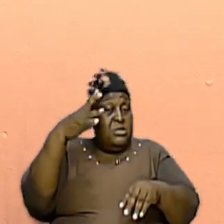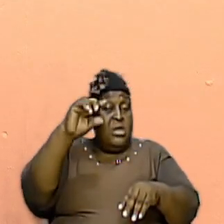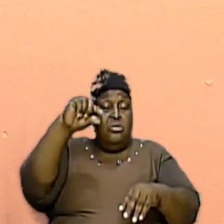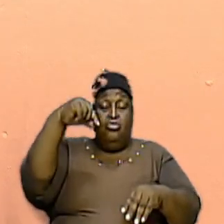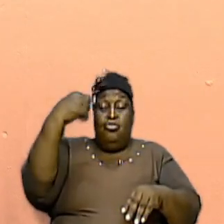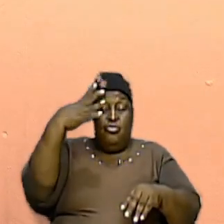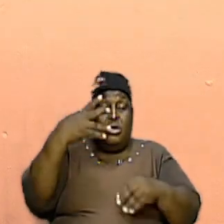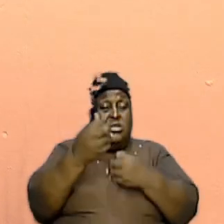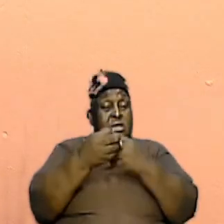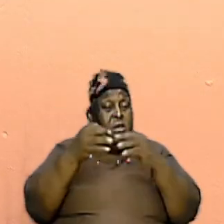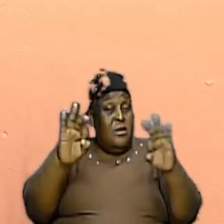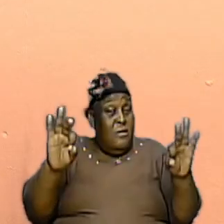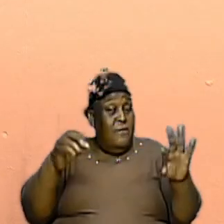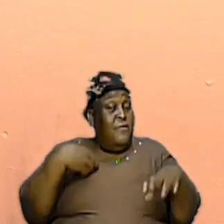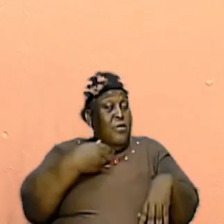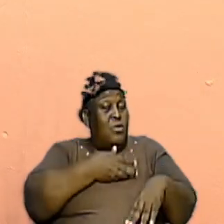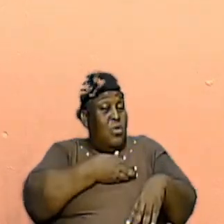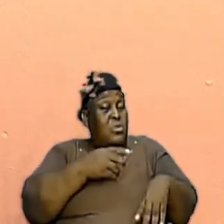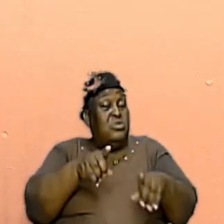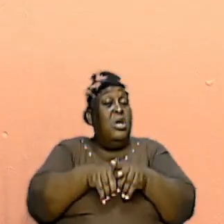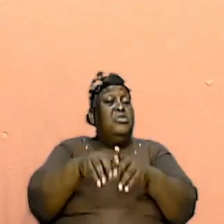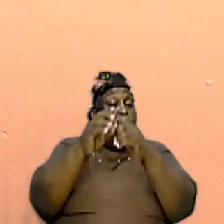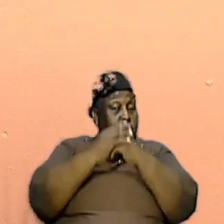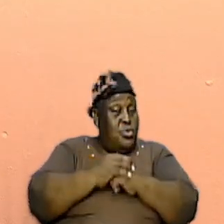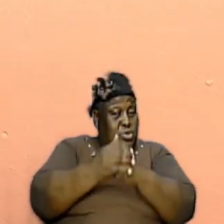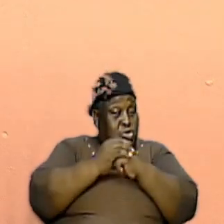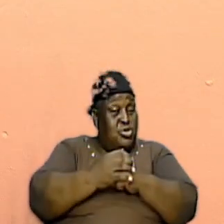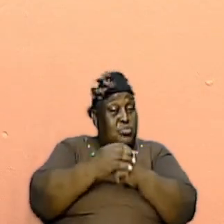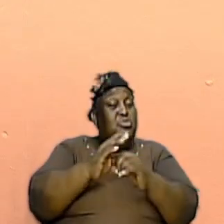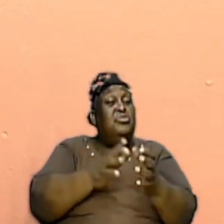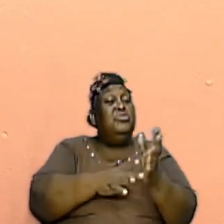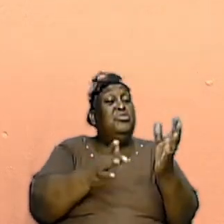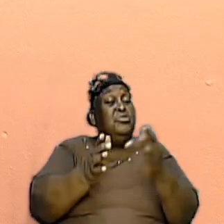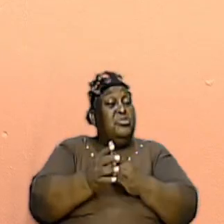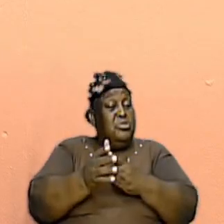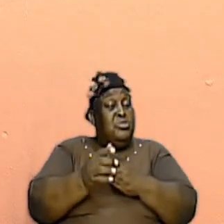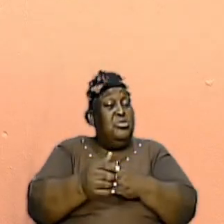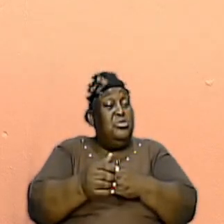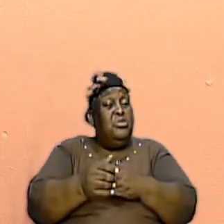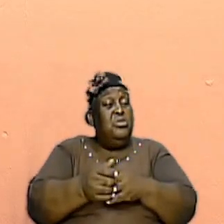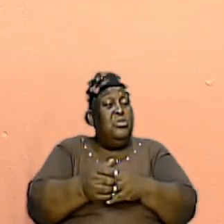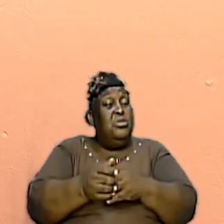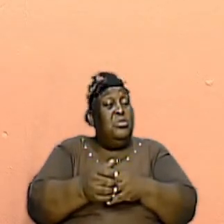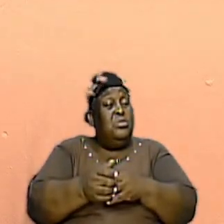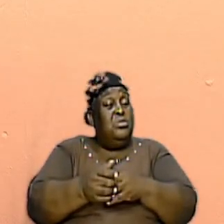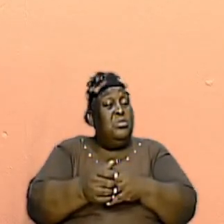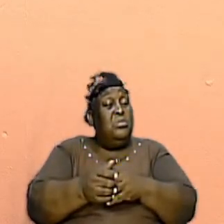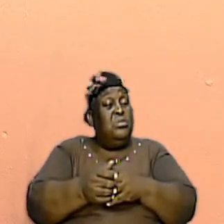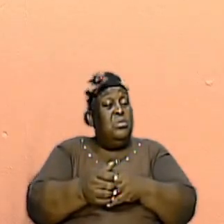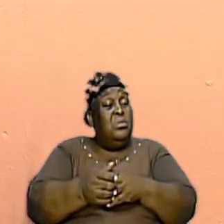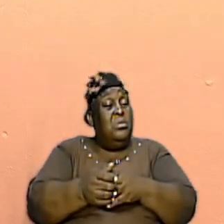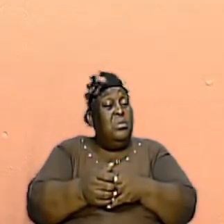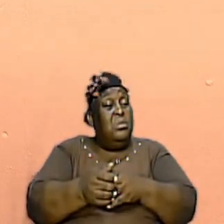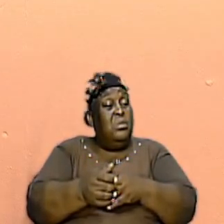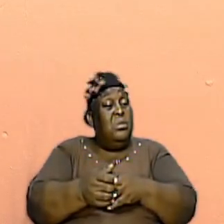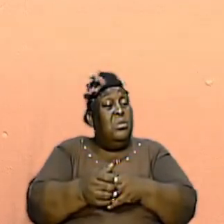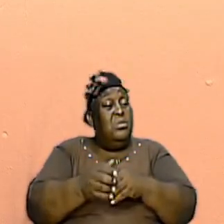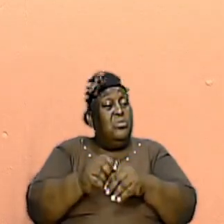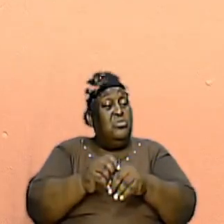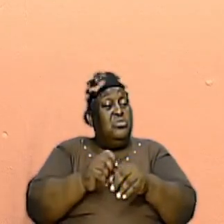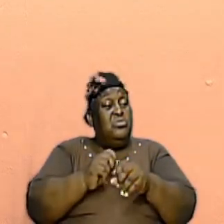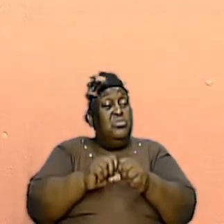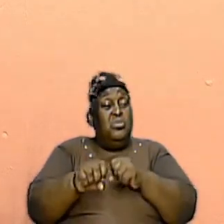fit as we worship God. And so that has been conveyed and it is pervaded all across the world. And so